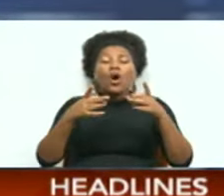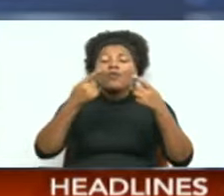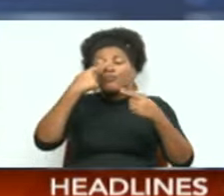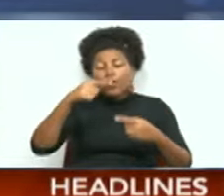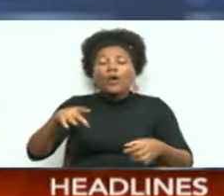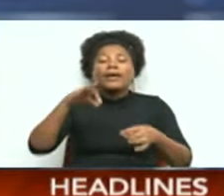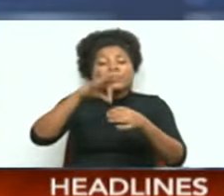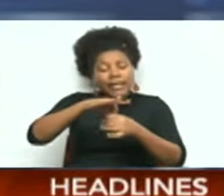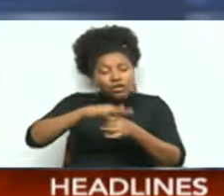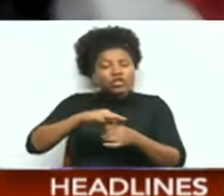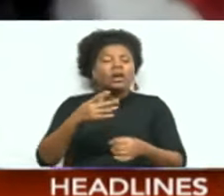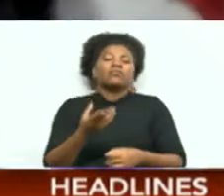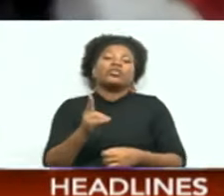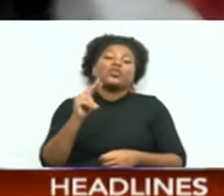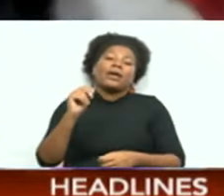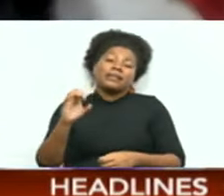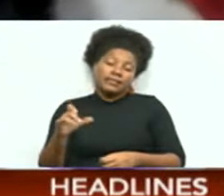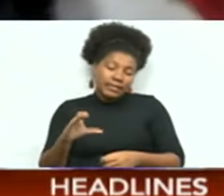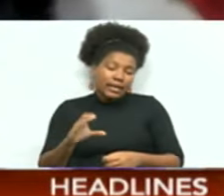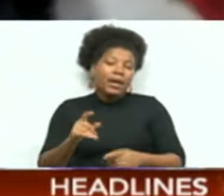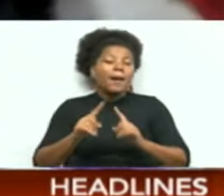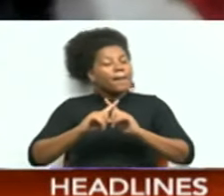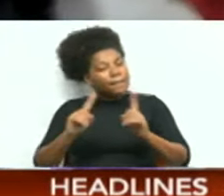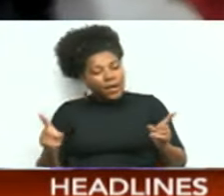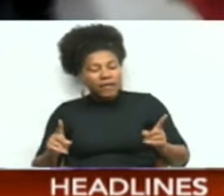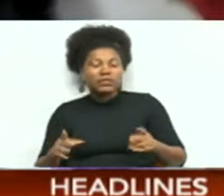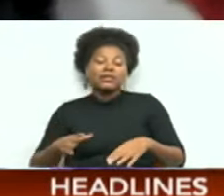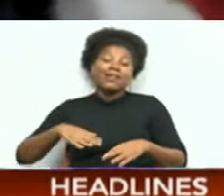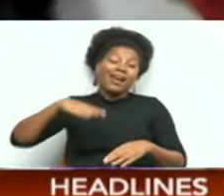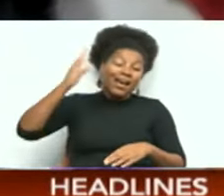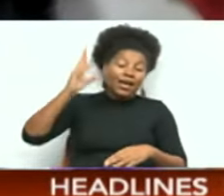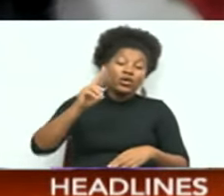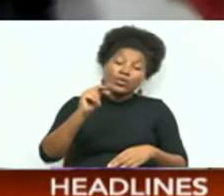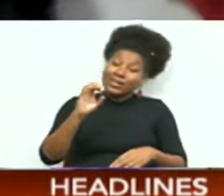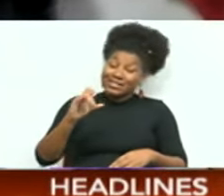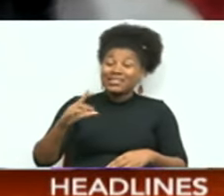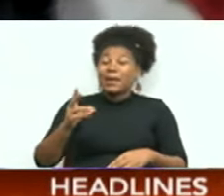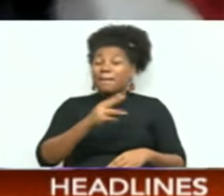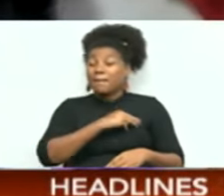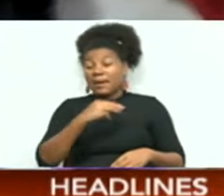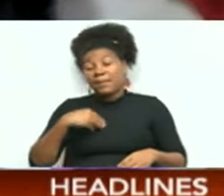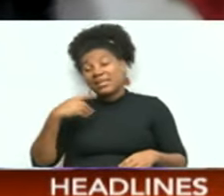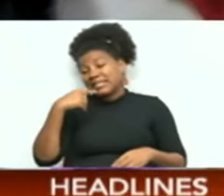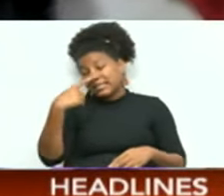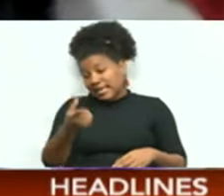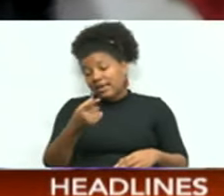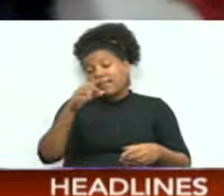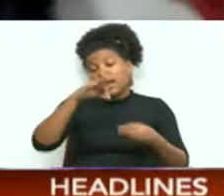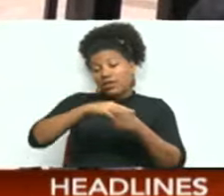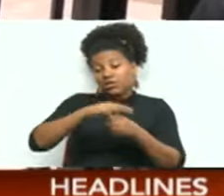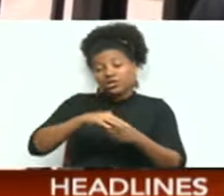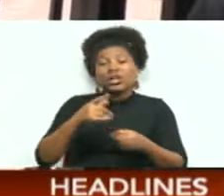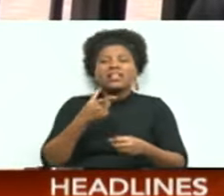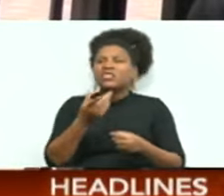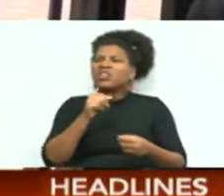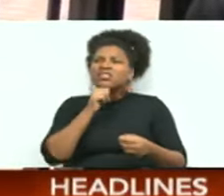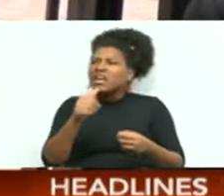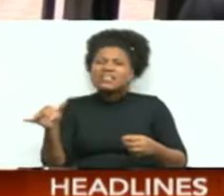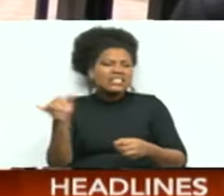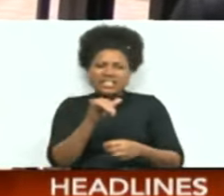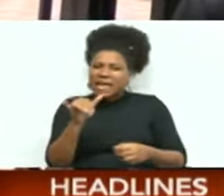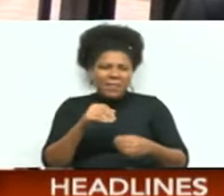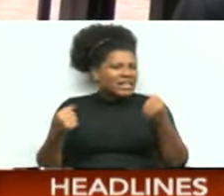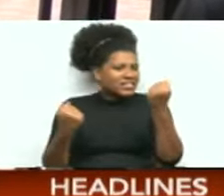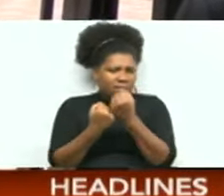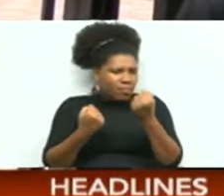National Congress, but the senior UNC member is stressing that calling for the internal election is not the same as supporting Mayor M.P.